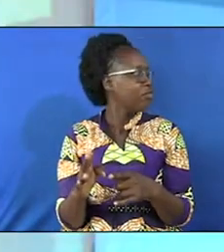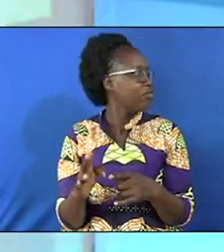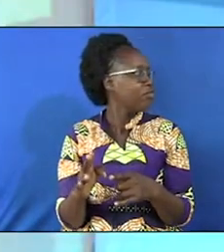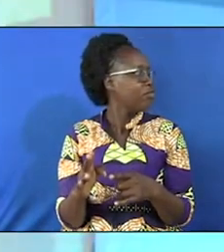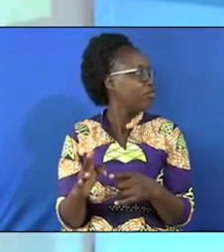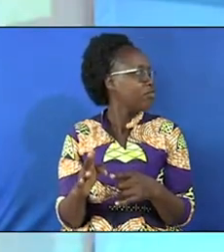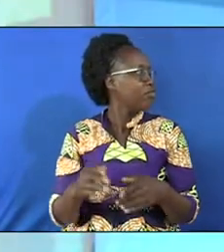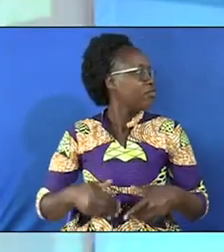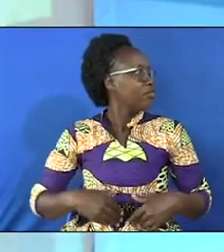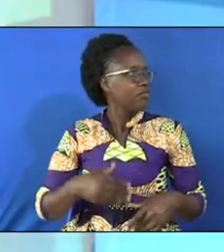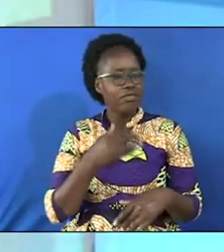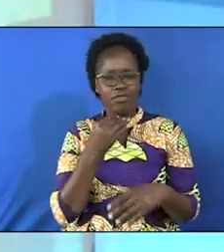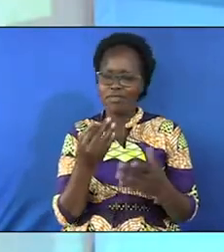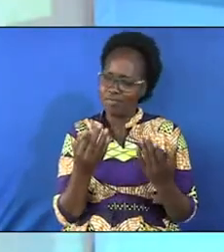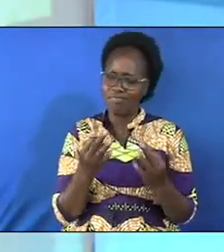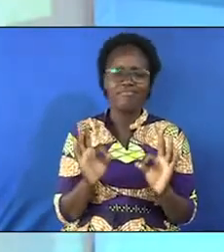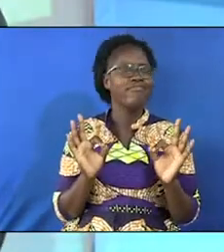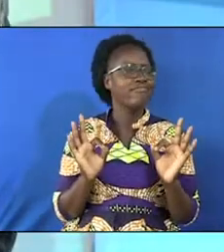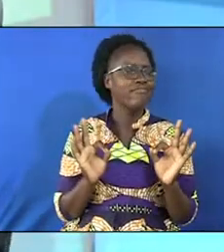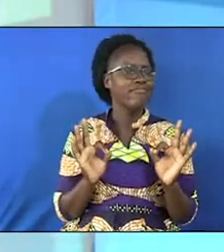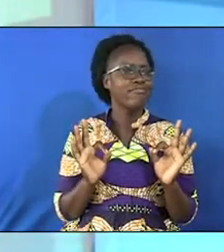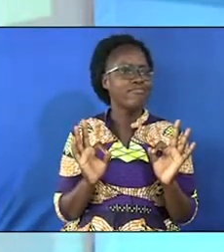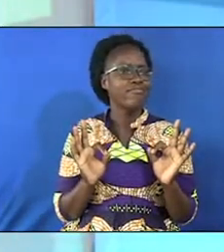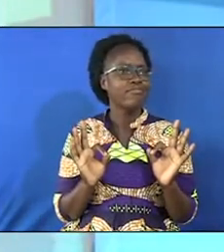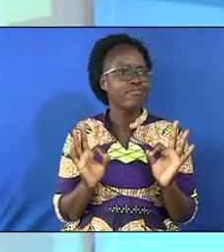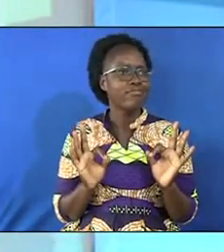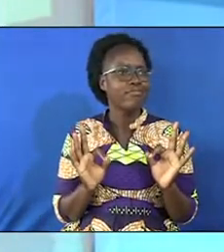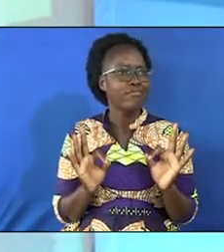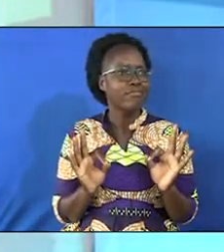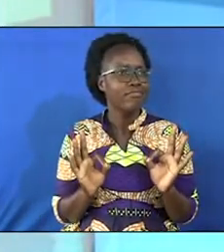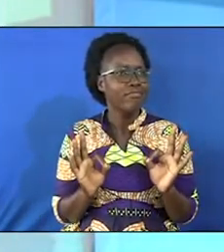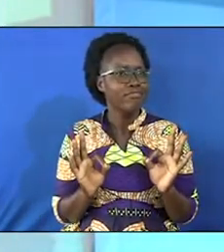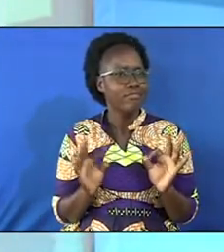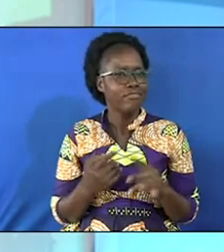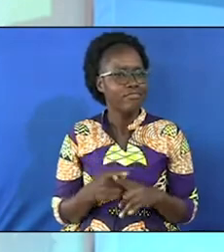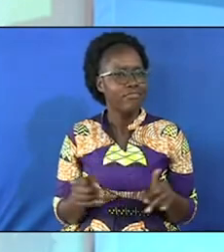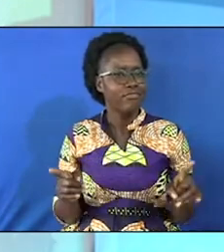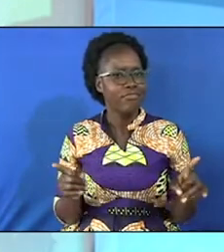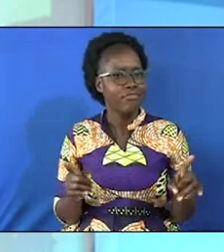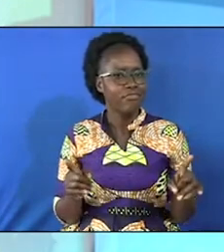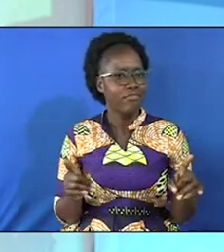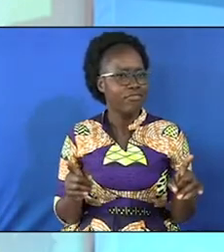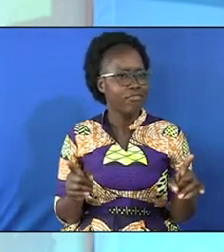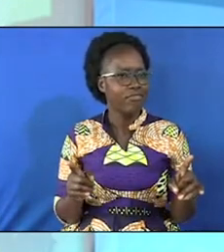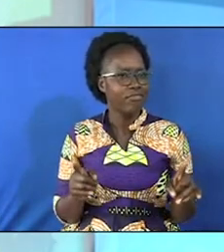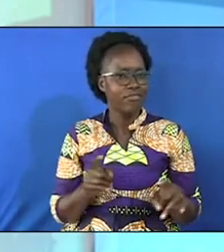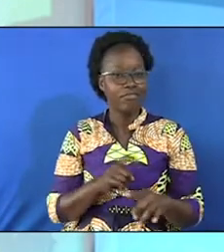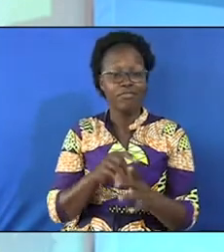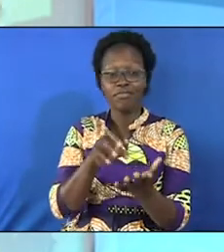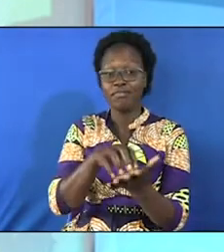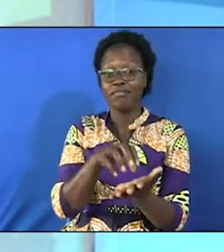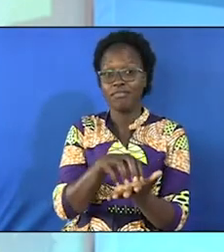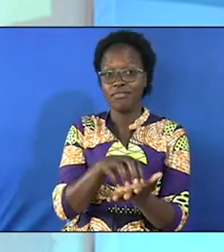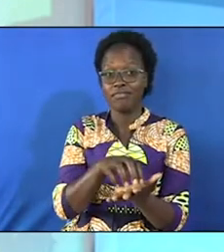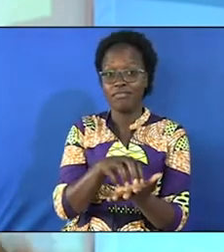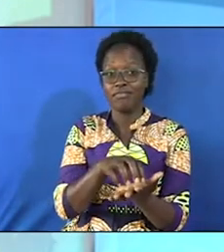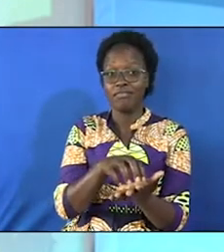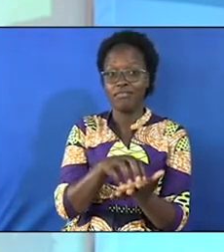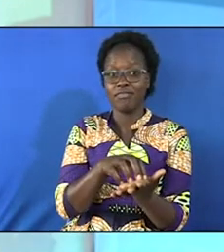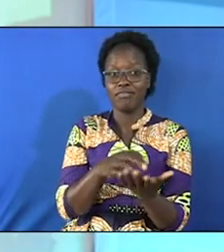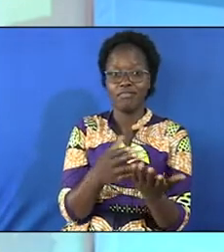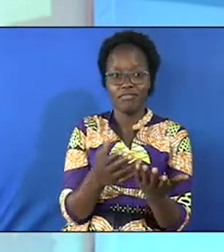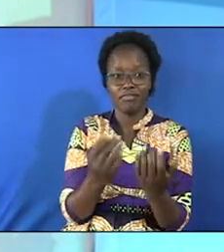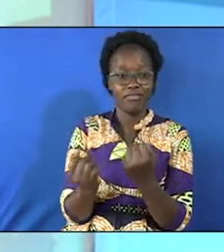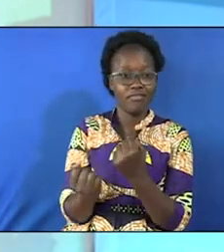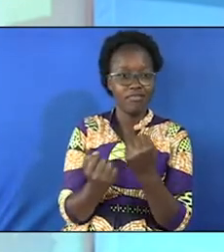I'm a young man fresh young man but then you see when you are stationed it is a 12 hour